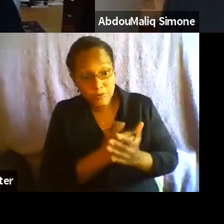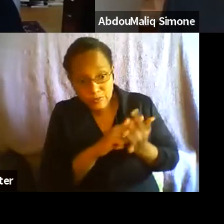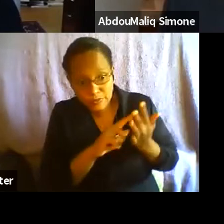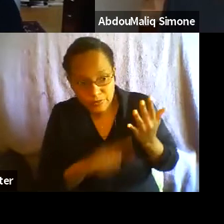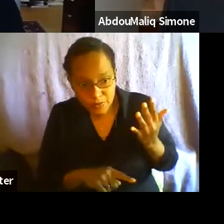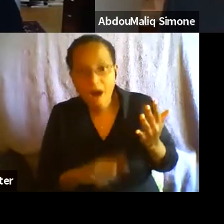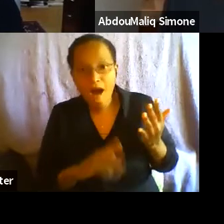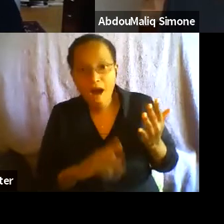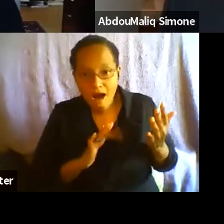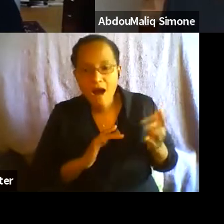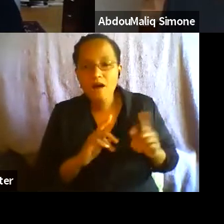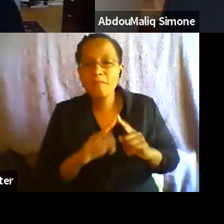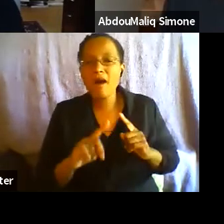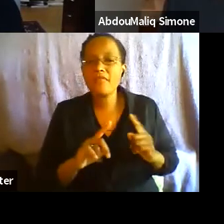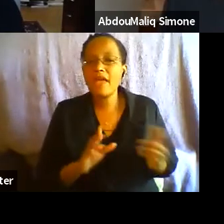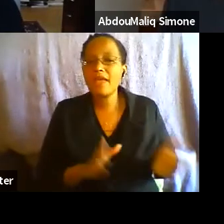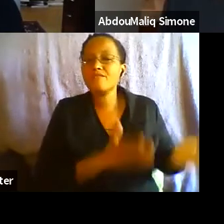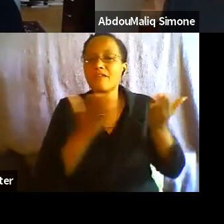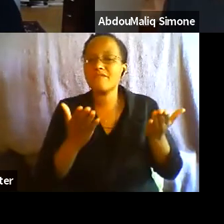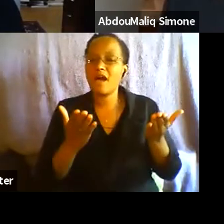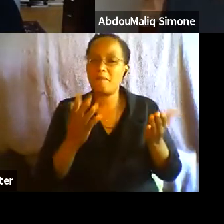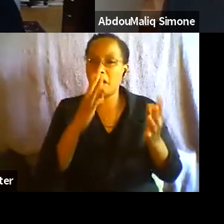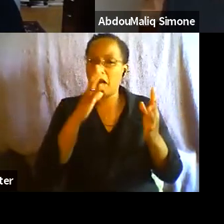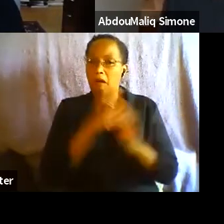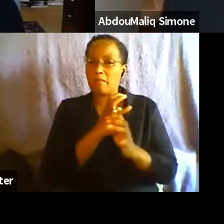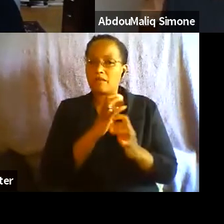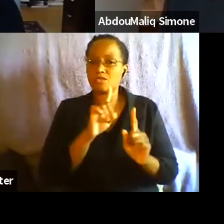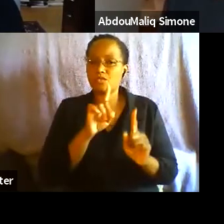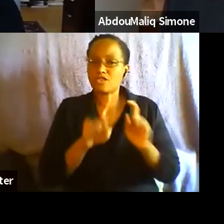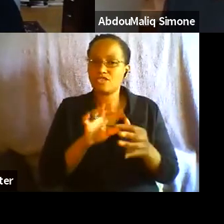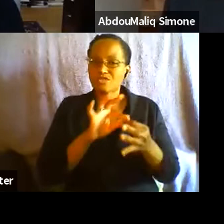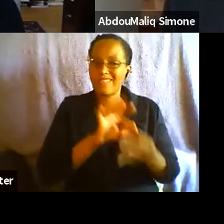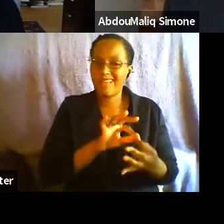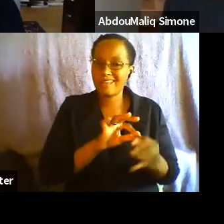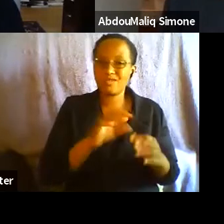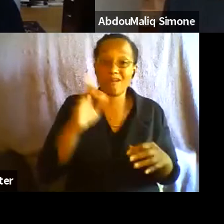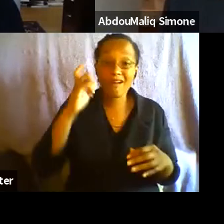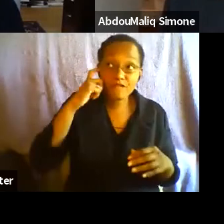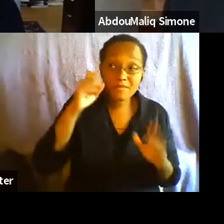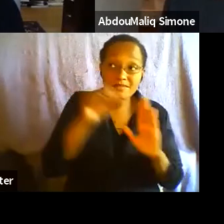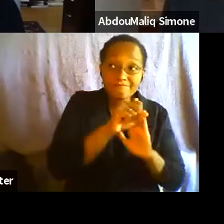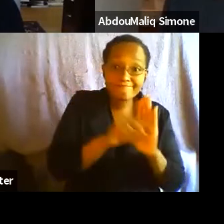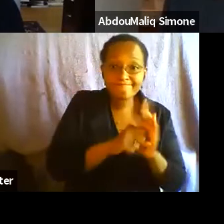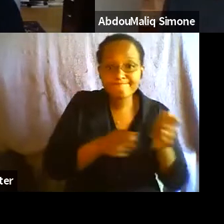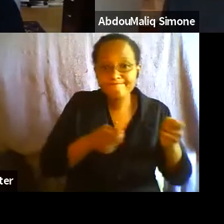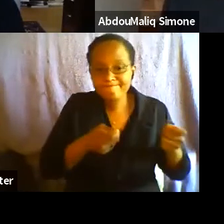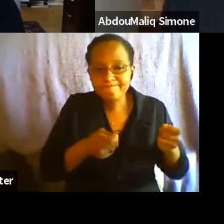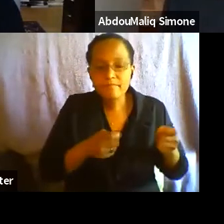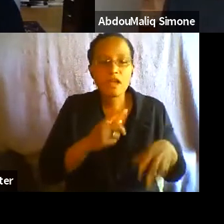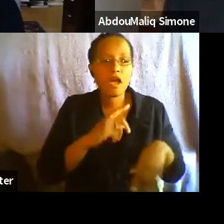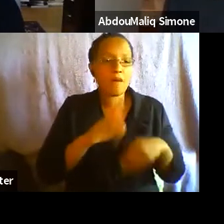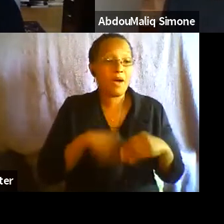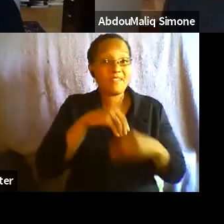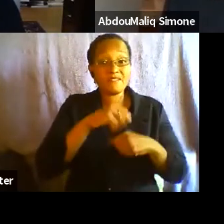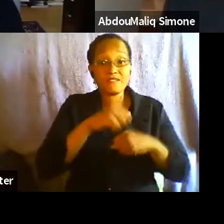about infrastructure, building it, appropriating it, scale, about the local and the global. And